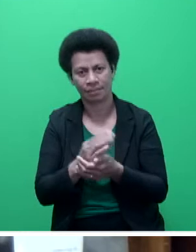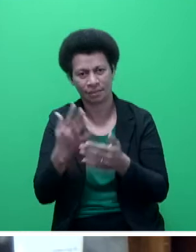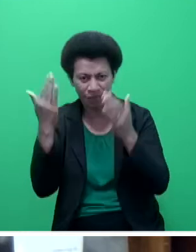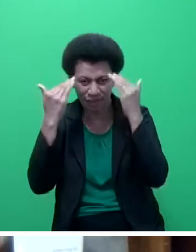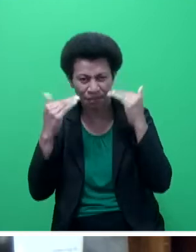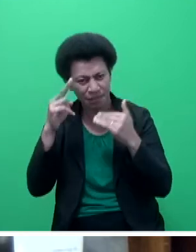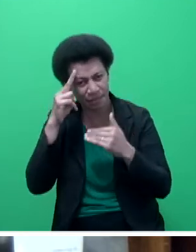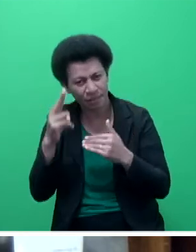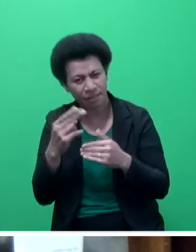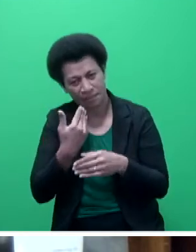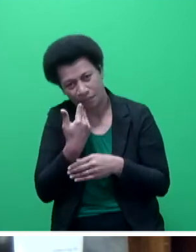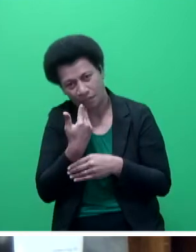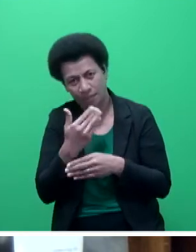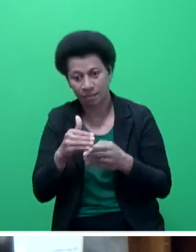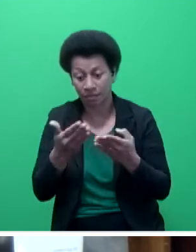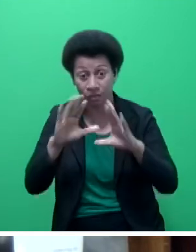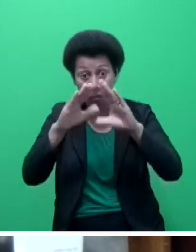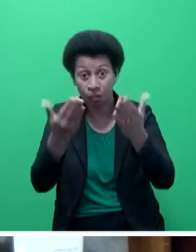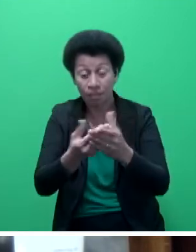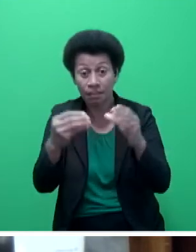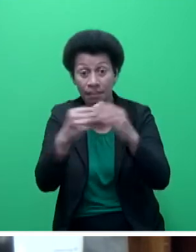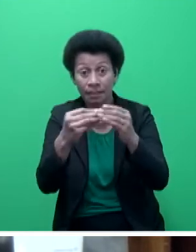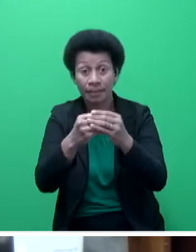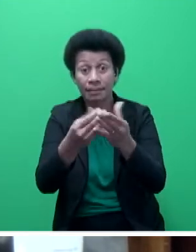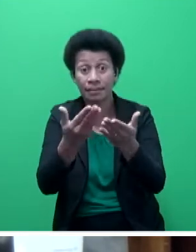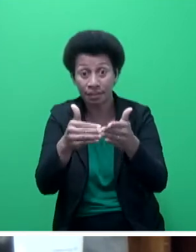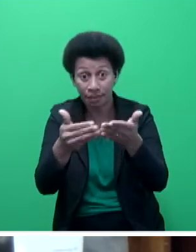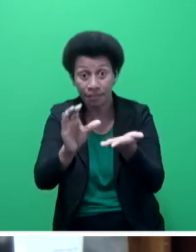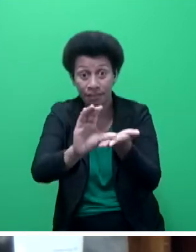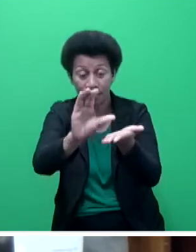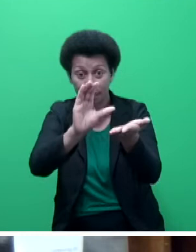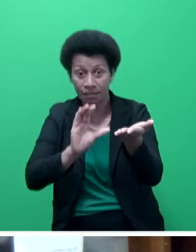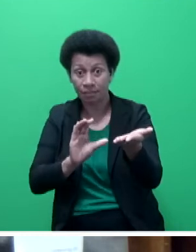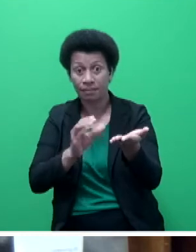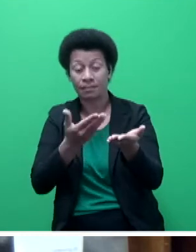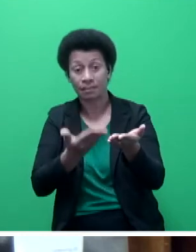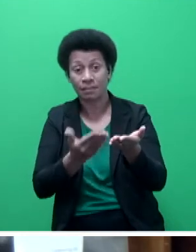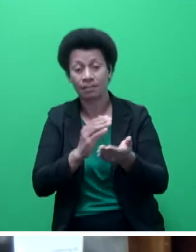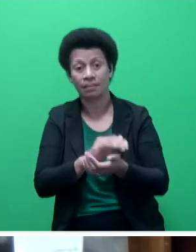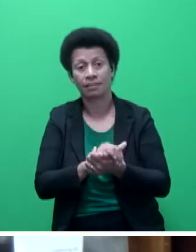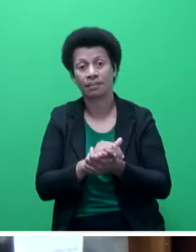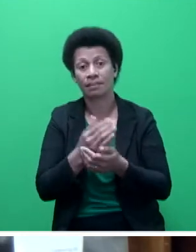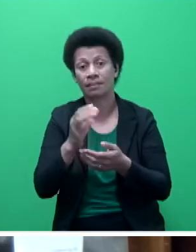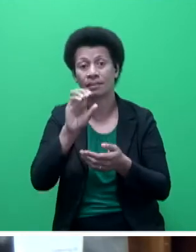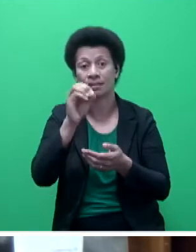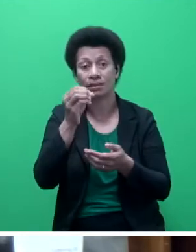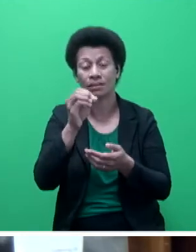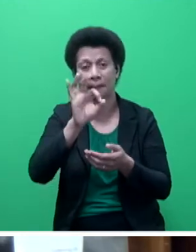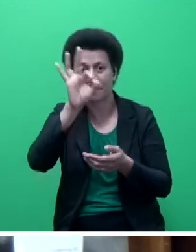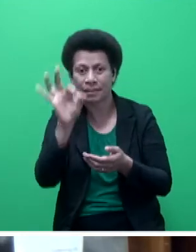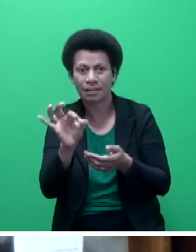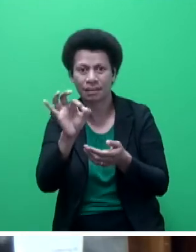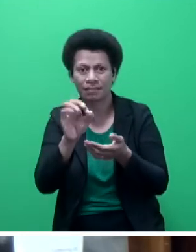us. Here's the World Bank now lending us, Mr Speaker, rates on the concession rate is 0% interest rate,